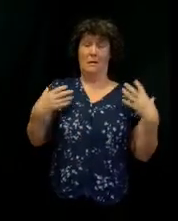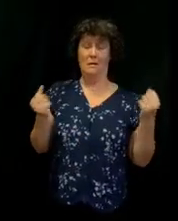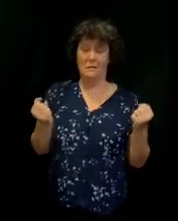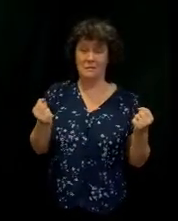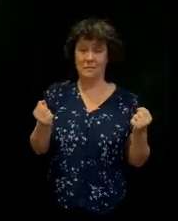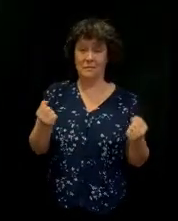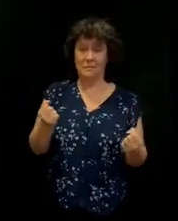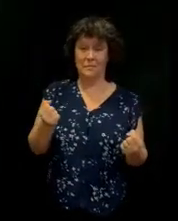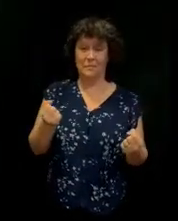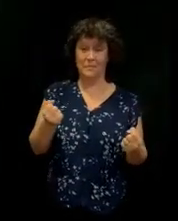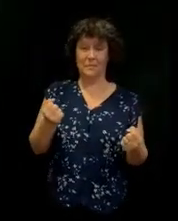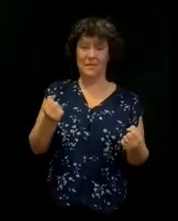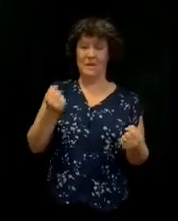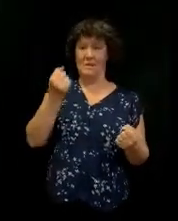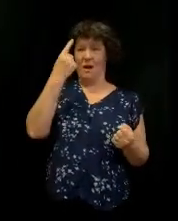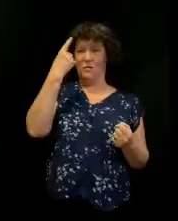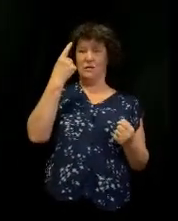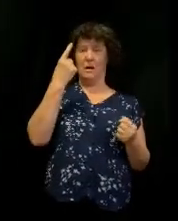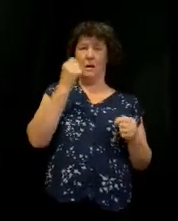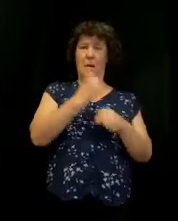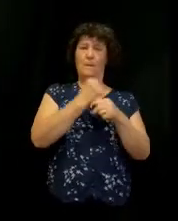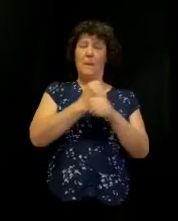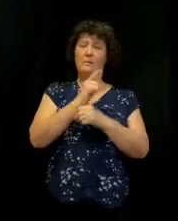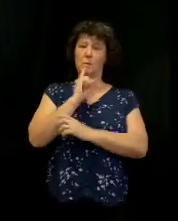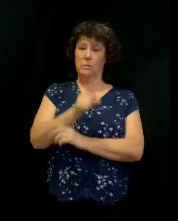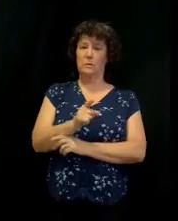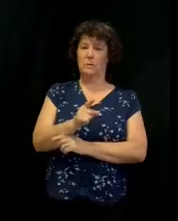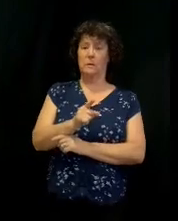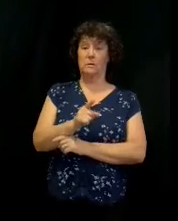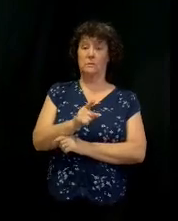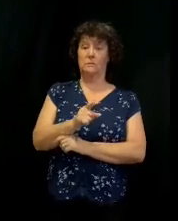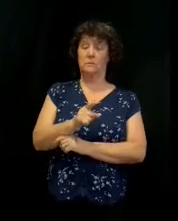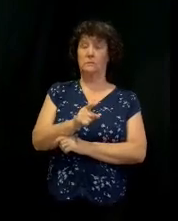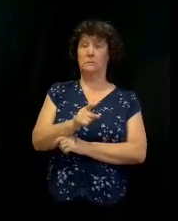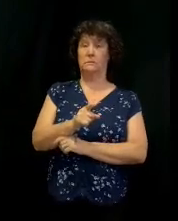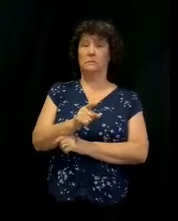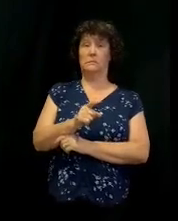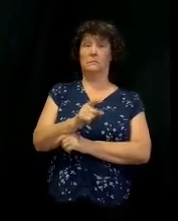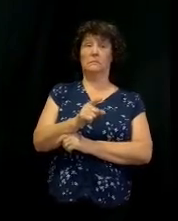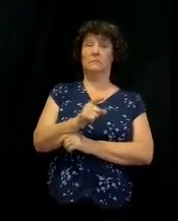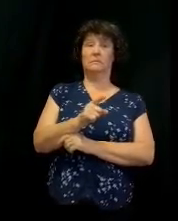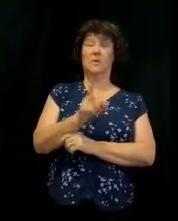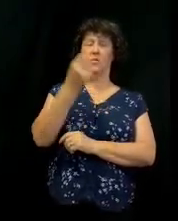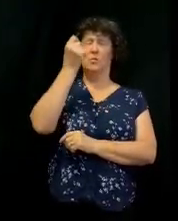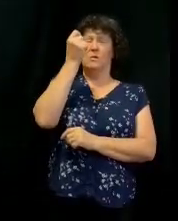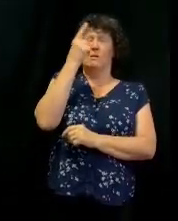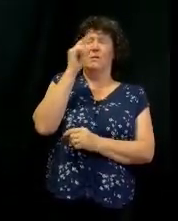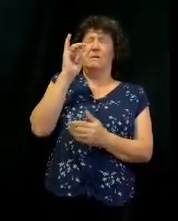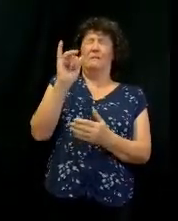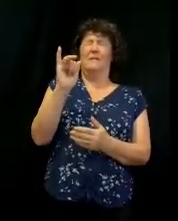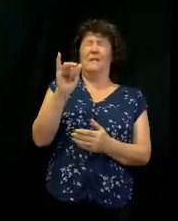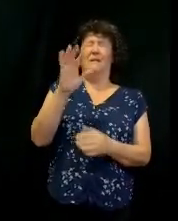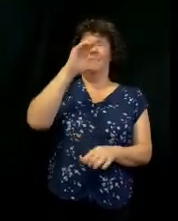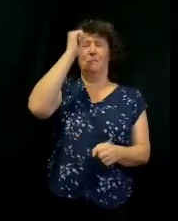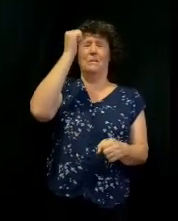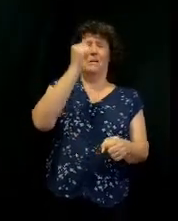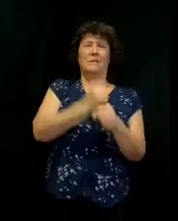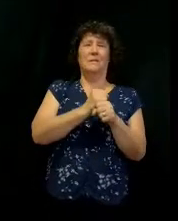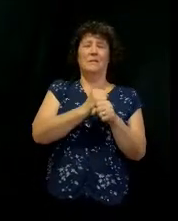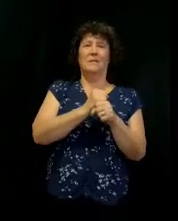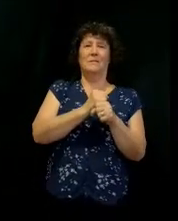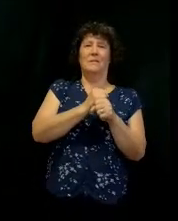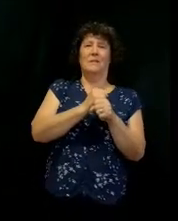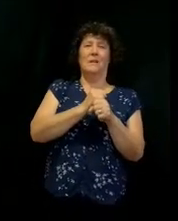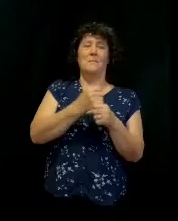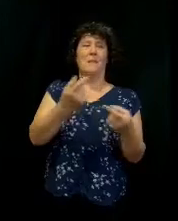revelation produces a response. You guys all right here? You're understanding this? Faith is the conductor